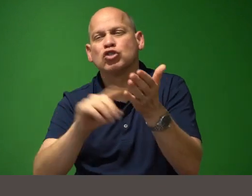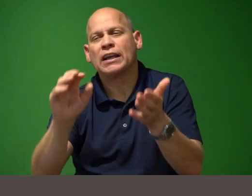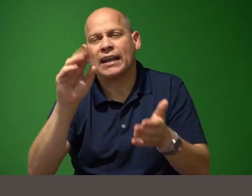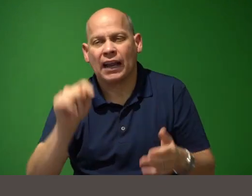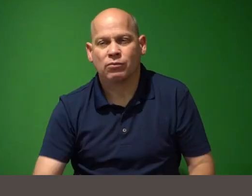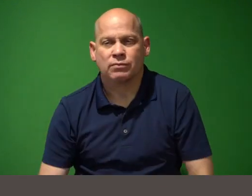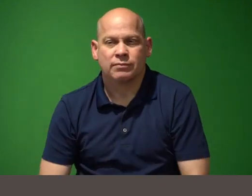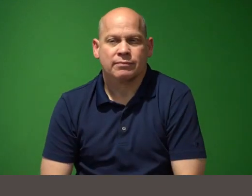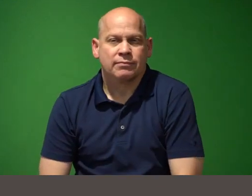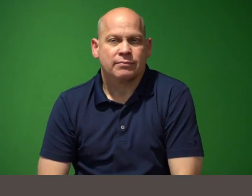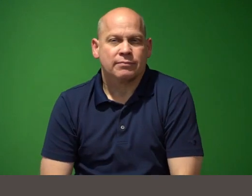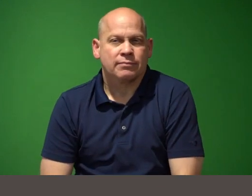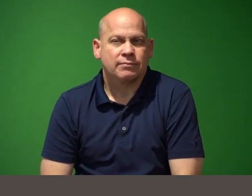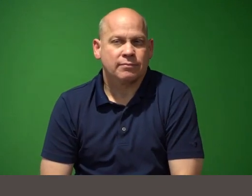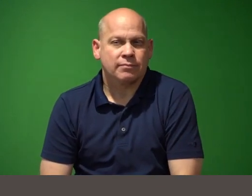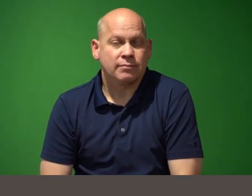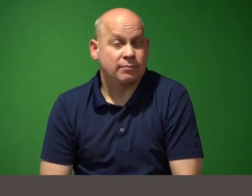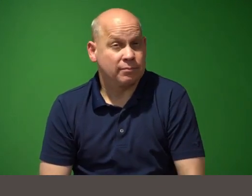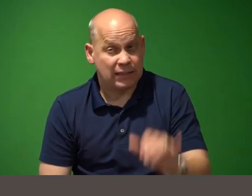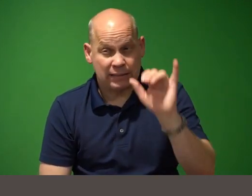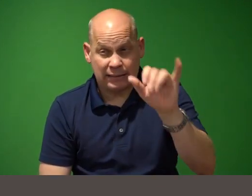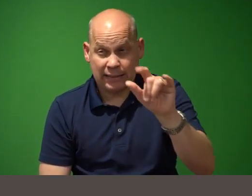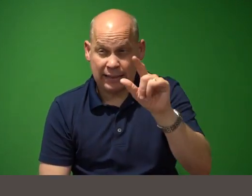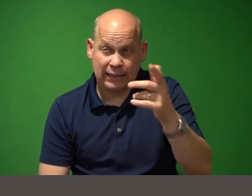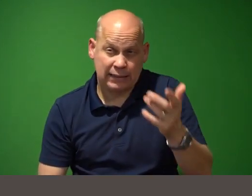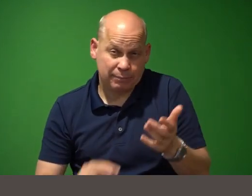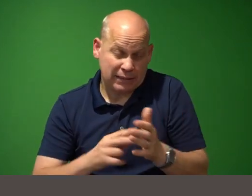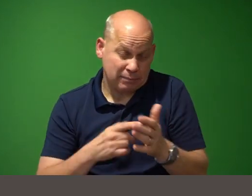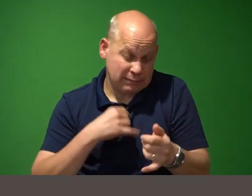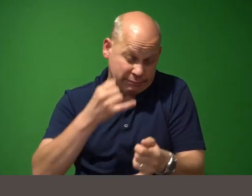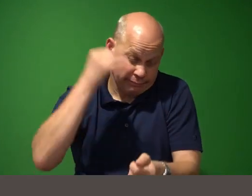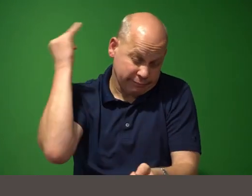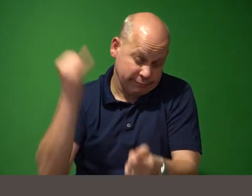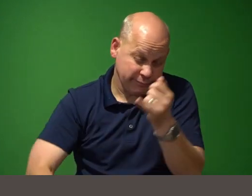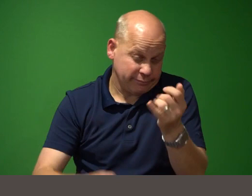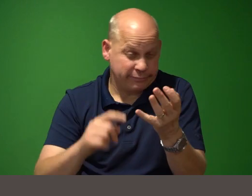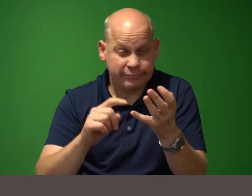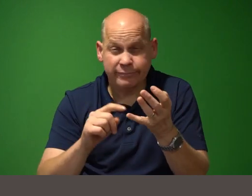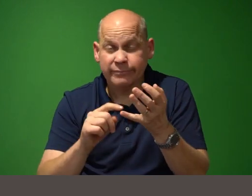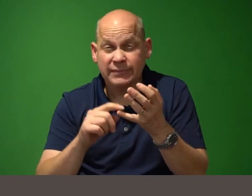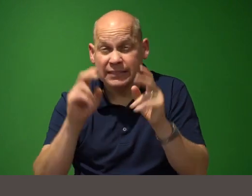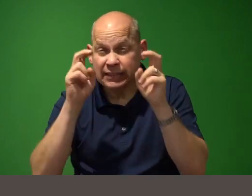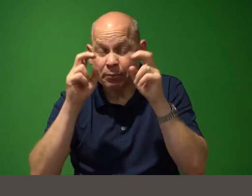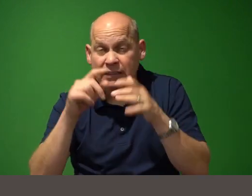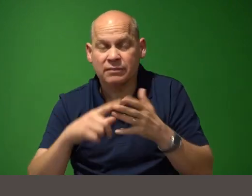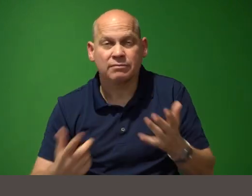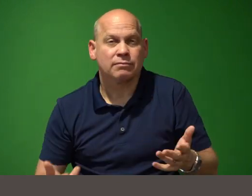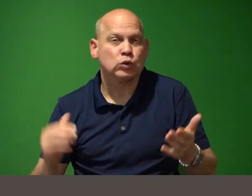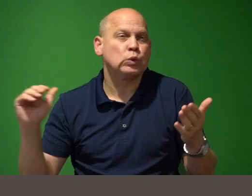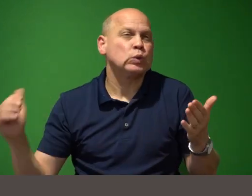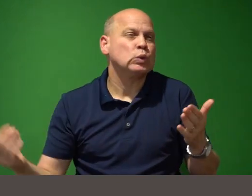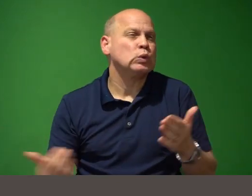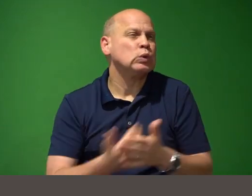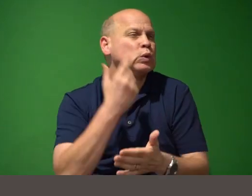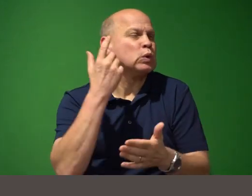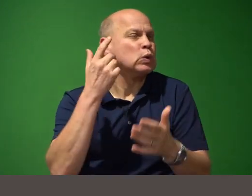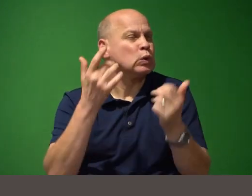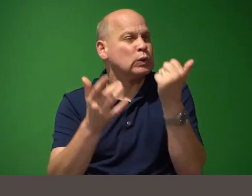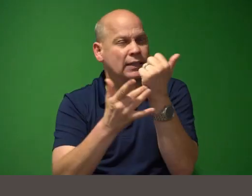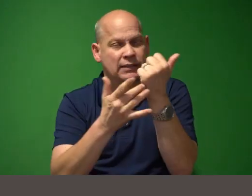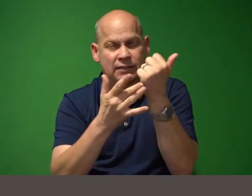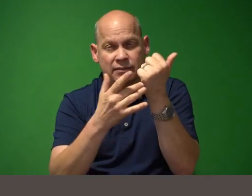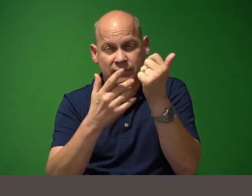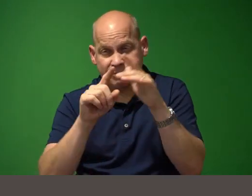and that brings me to my final topic tonight uh a new and emerging technology called hypermedia